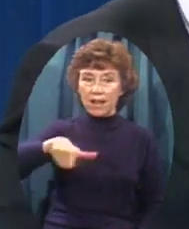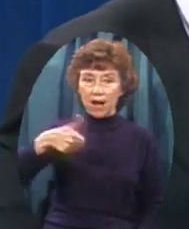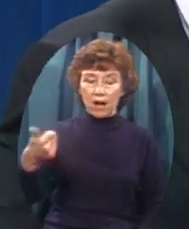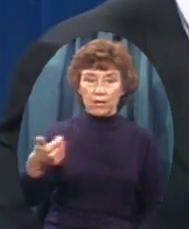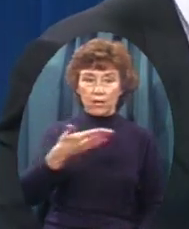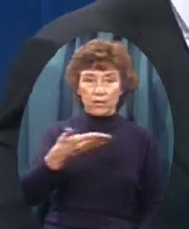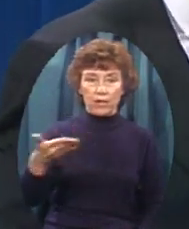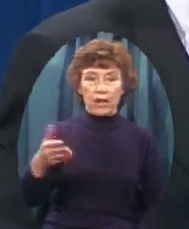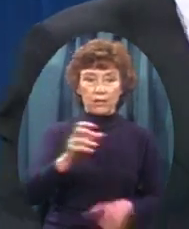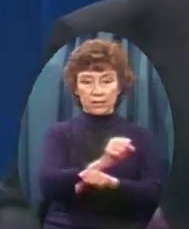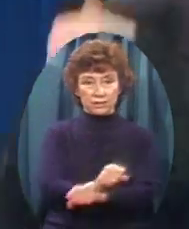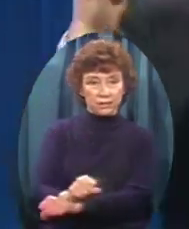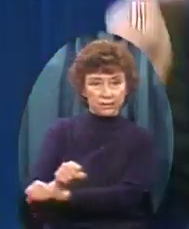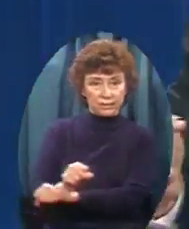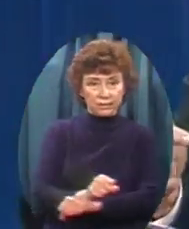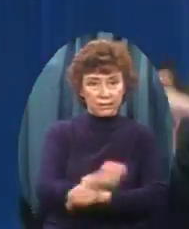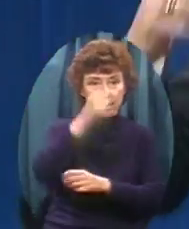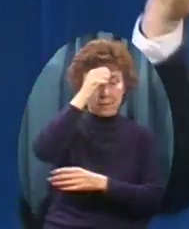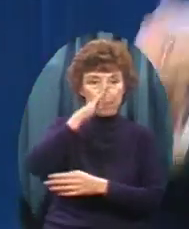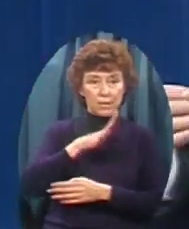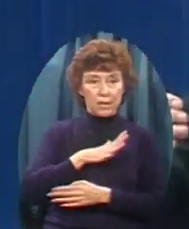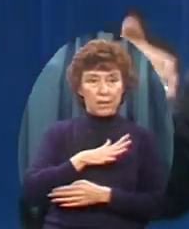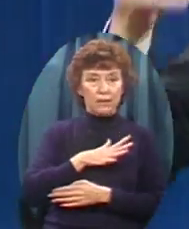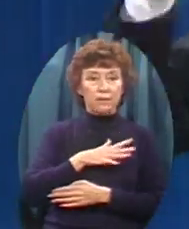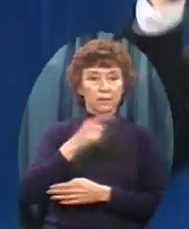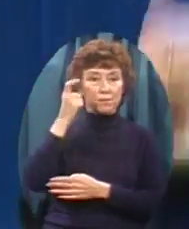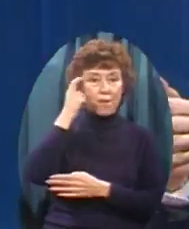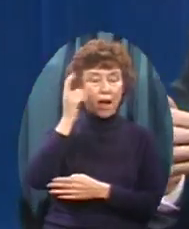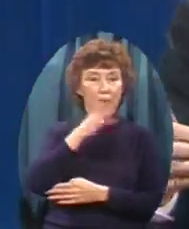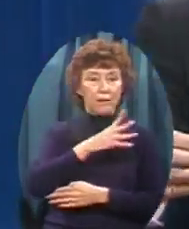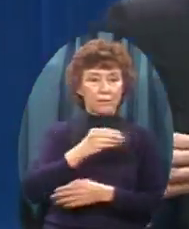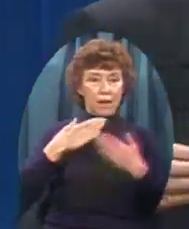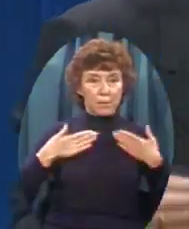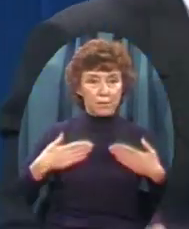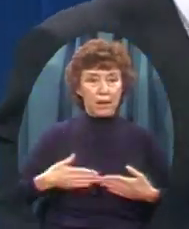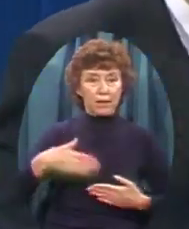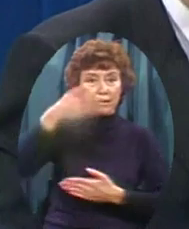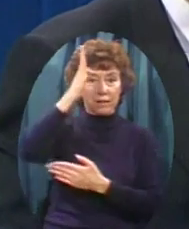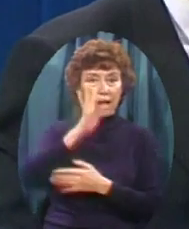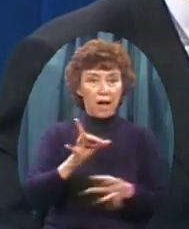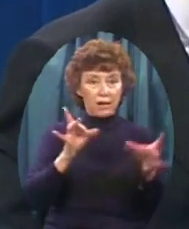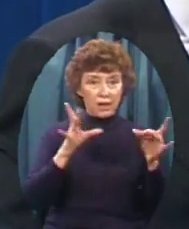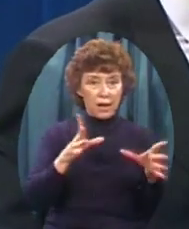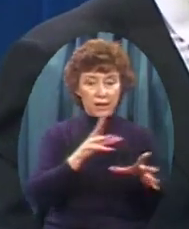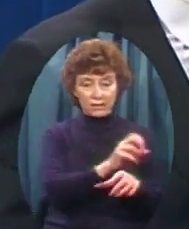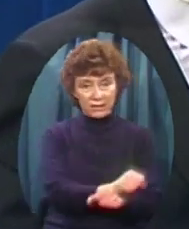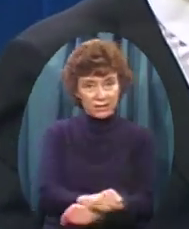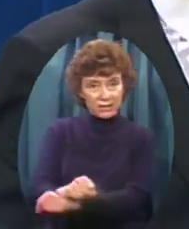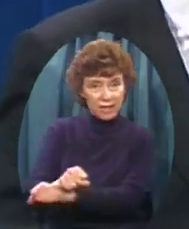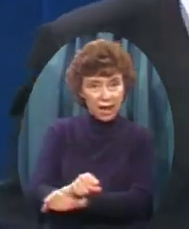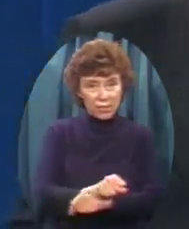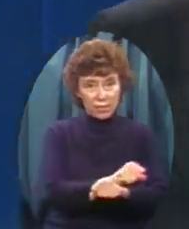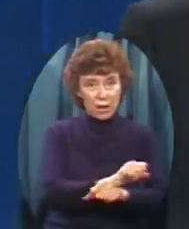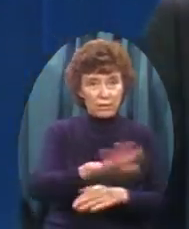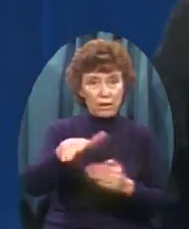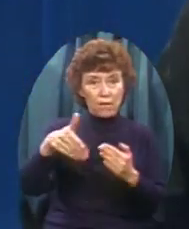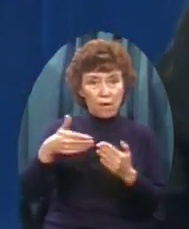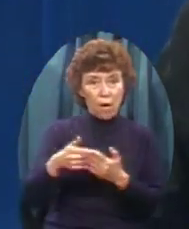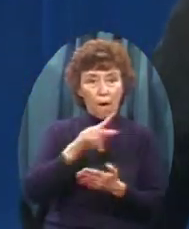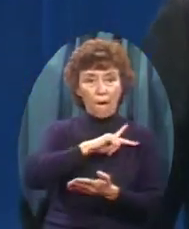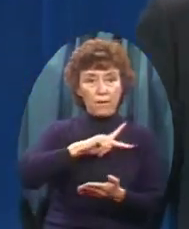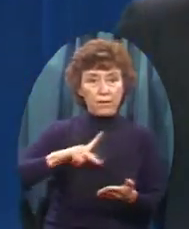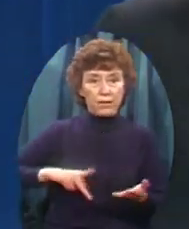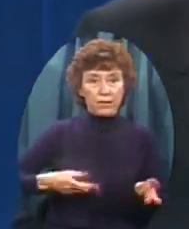bodies God hates The slavery And the bondage Of all of the empires Of the past That are now